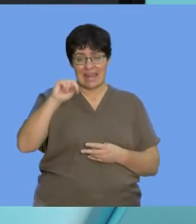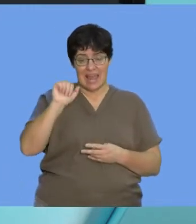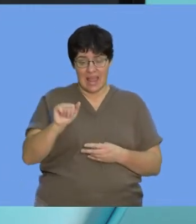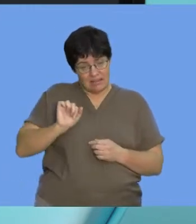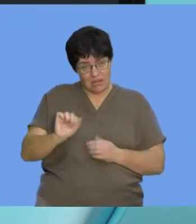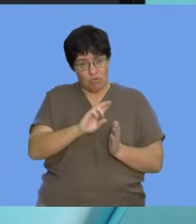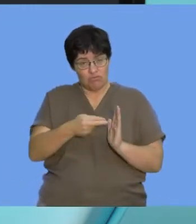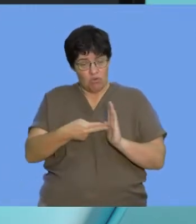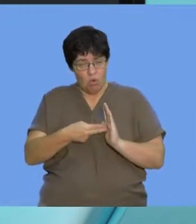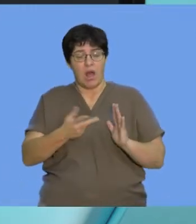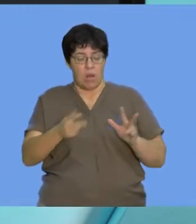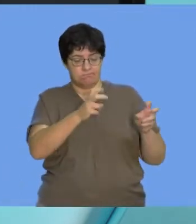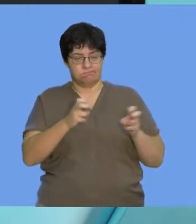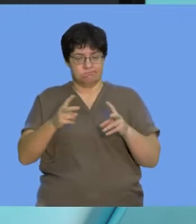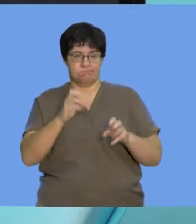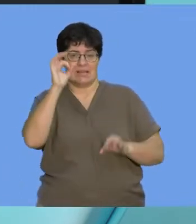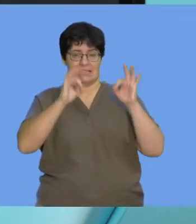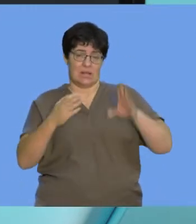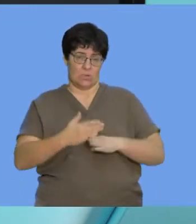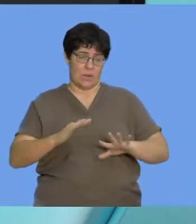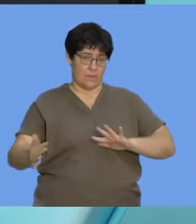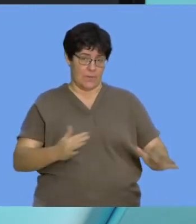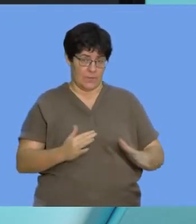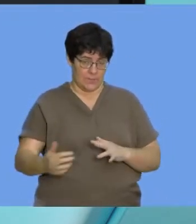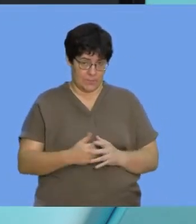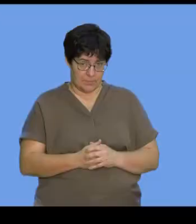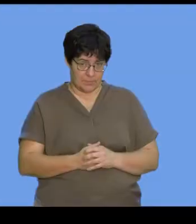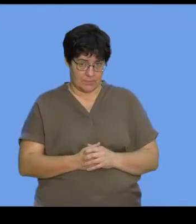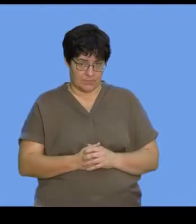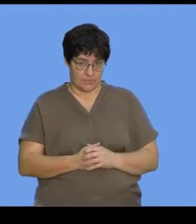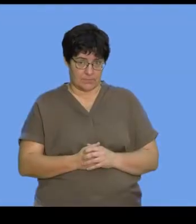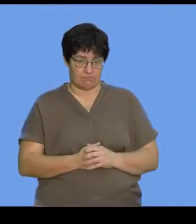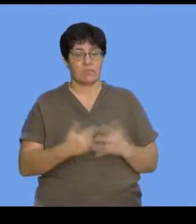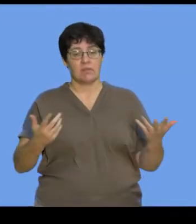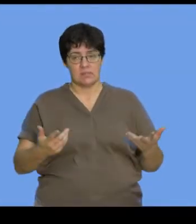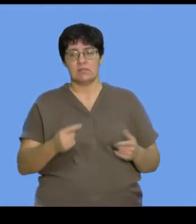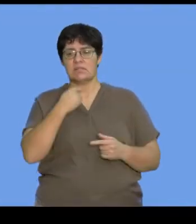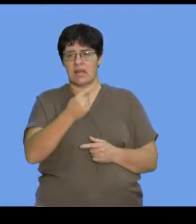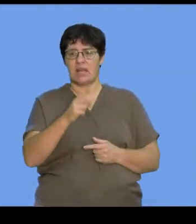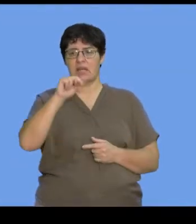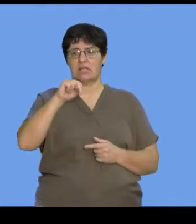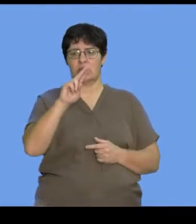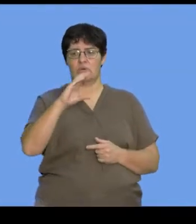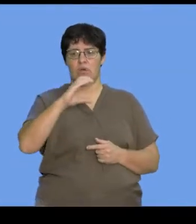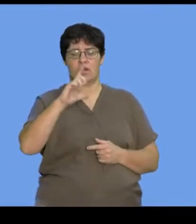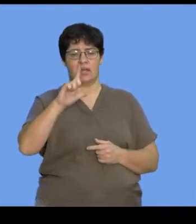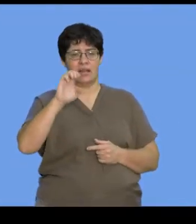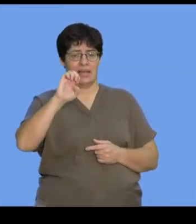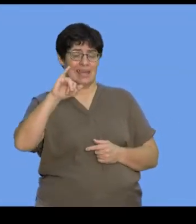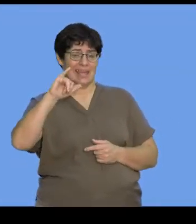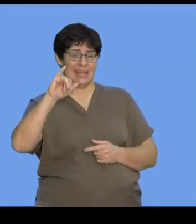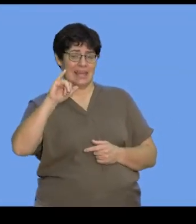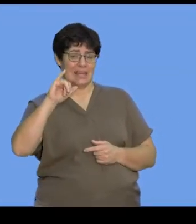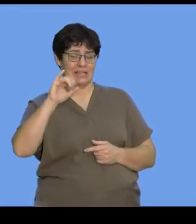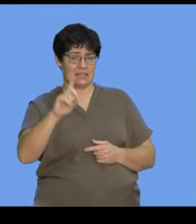plays an important role in the coding of cell function. So when we talk about nucleic acids, we're referring to,